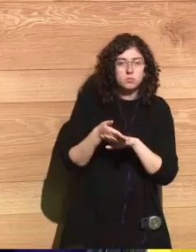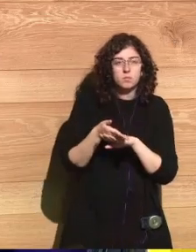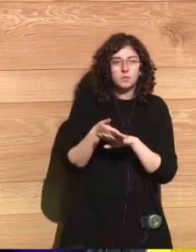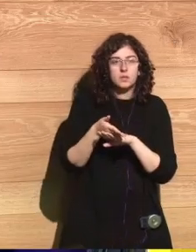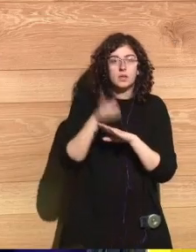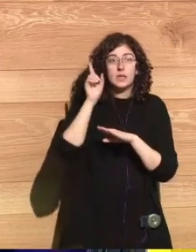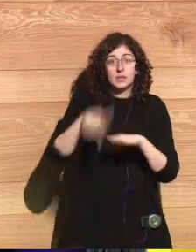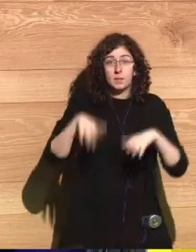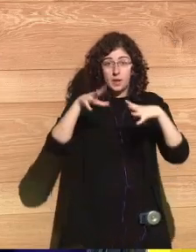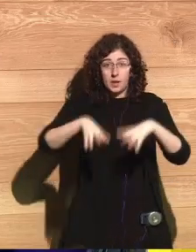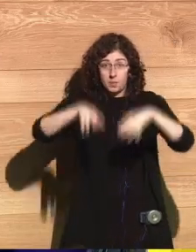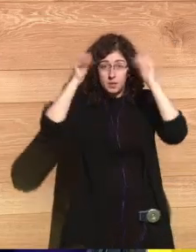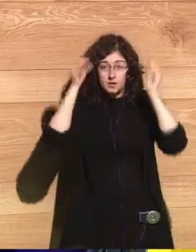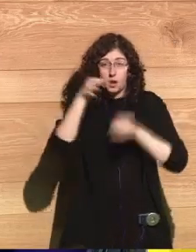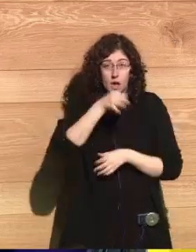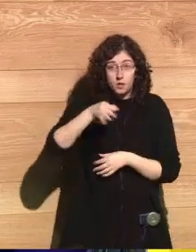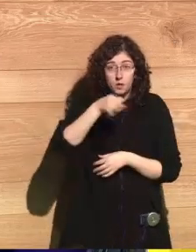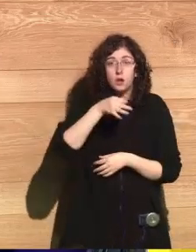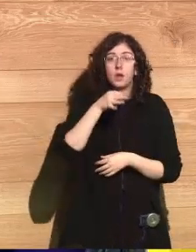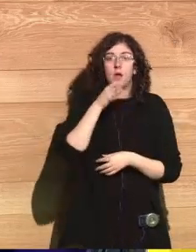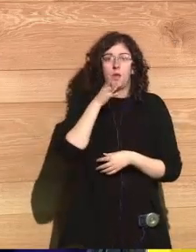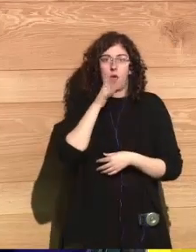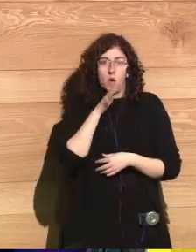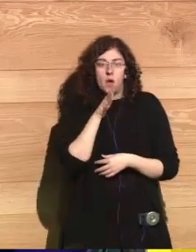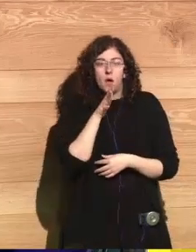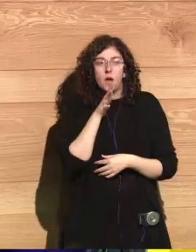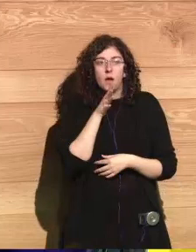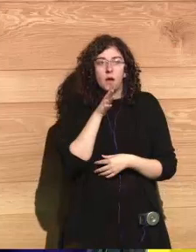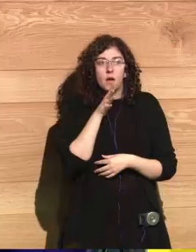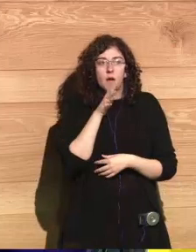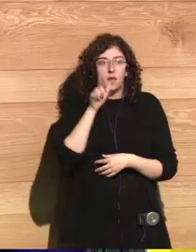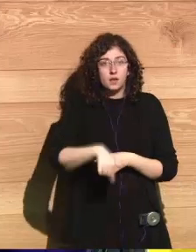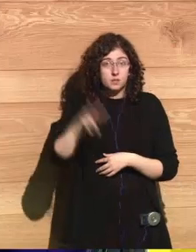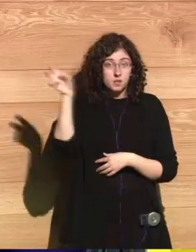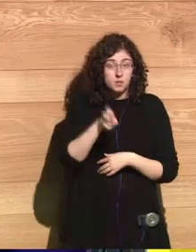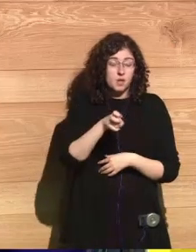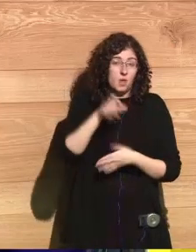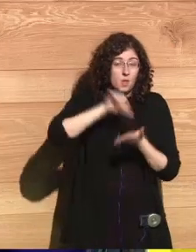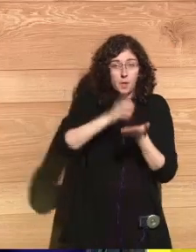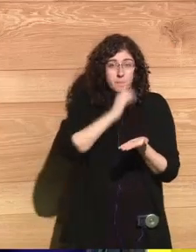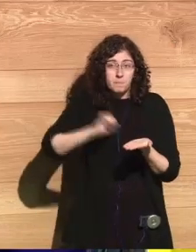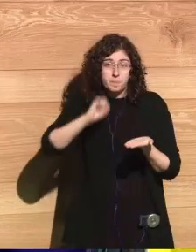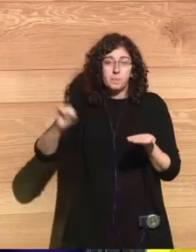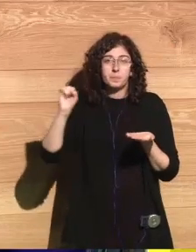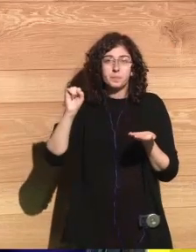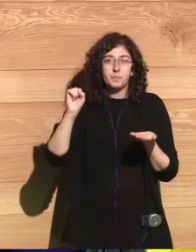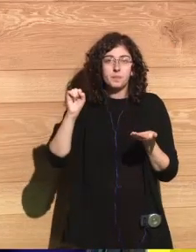Andorra, and now we're in this beautiful city that is very dear to my heart, Maldives.